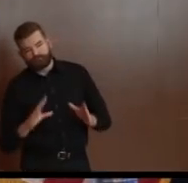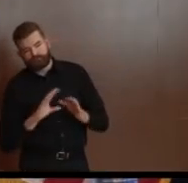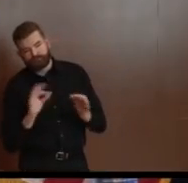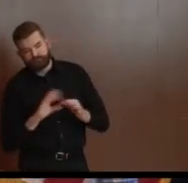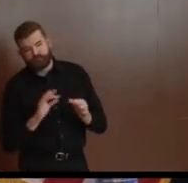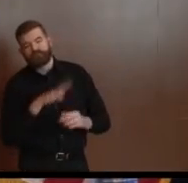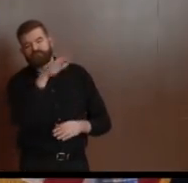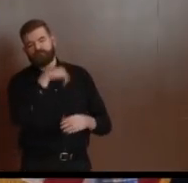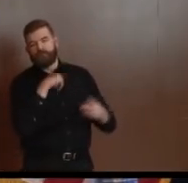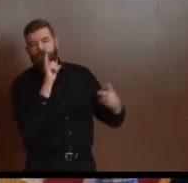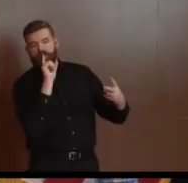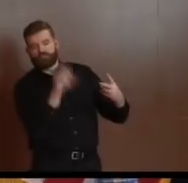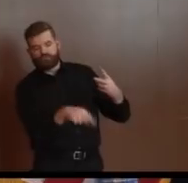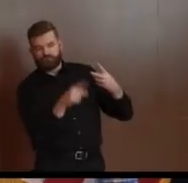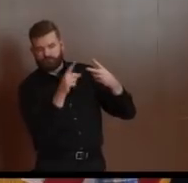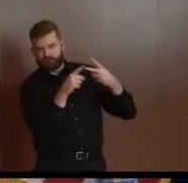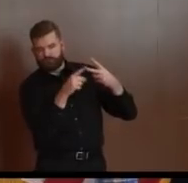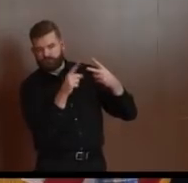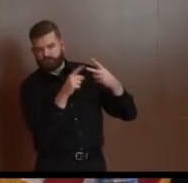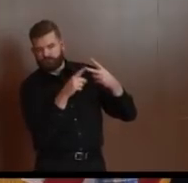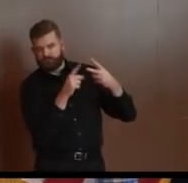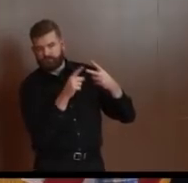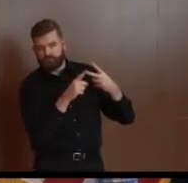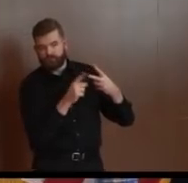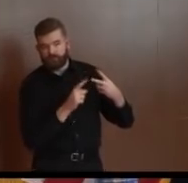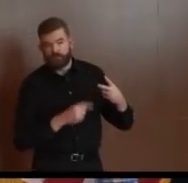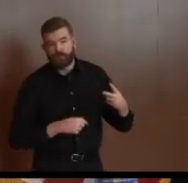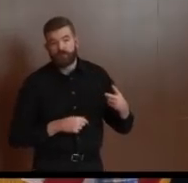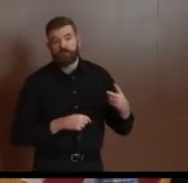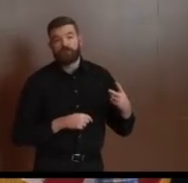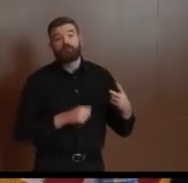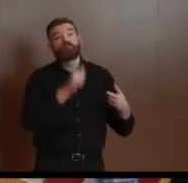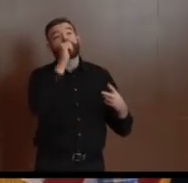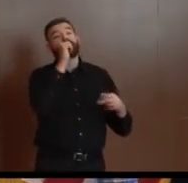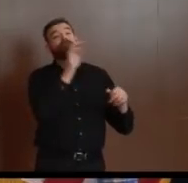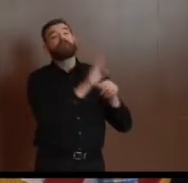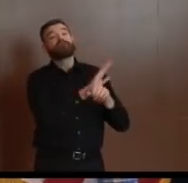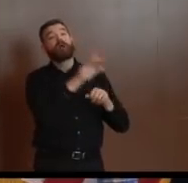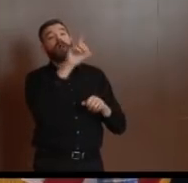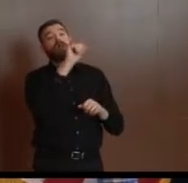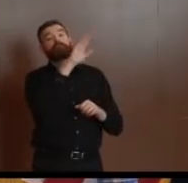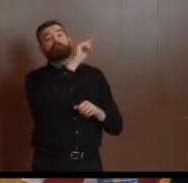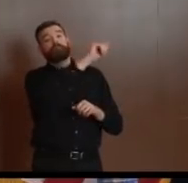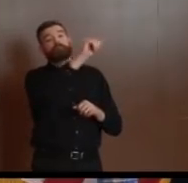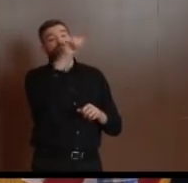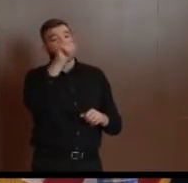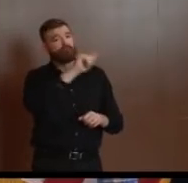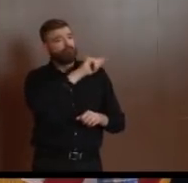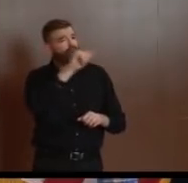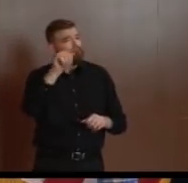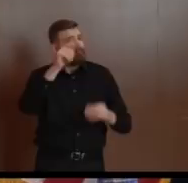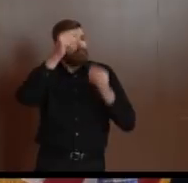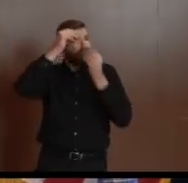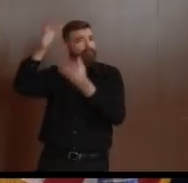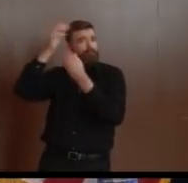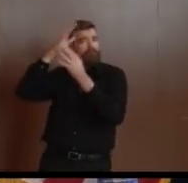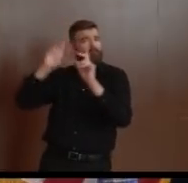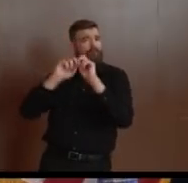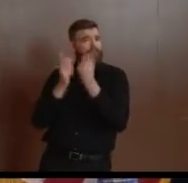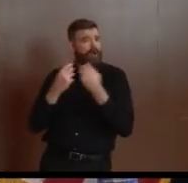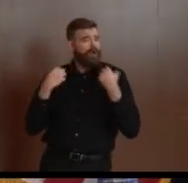It wasn't that they're not doing a good job. In fact, the scale, I think this was spoken, Bill Hass of